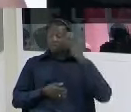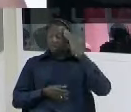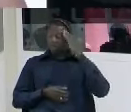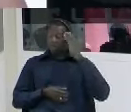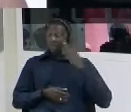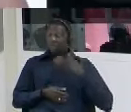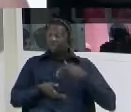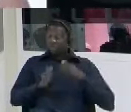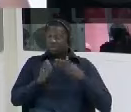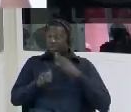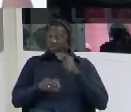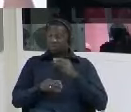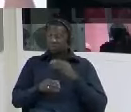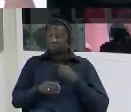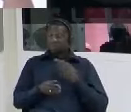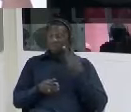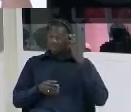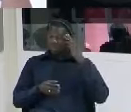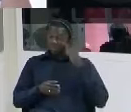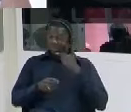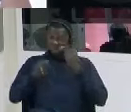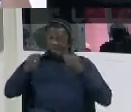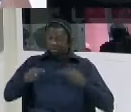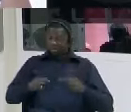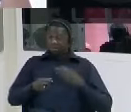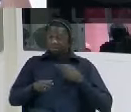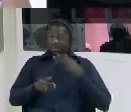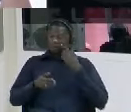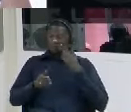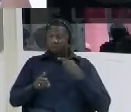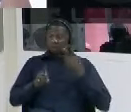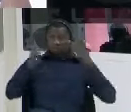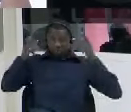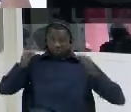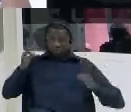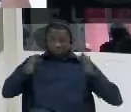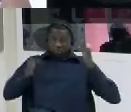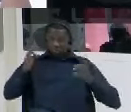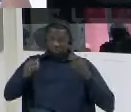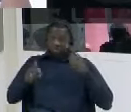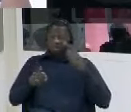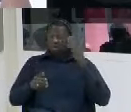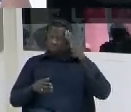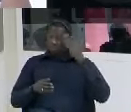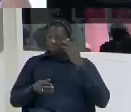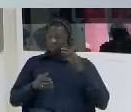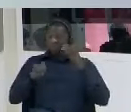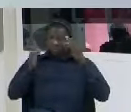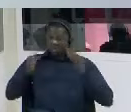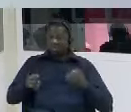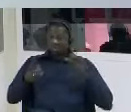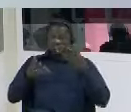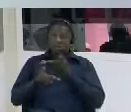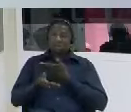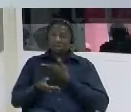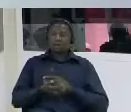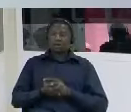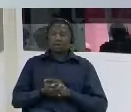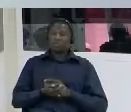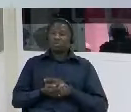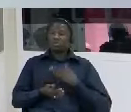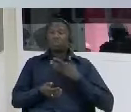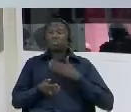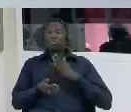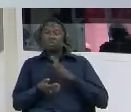so I refused to put my normal signature the signature in my ID card I I did another signature food for